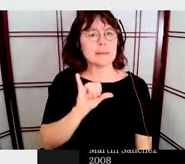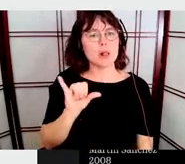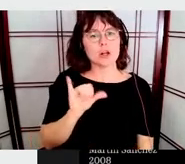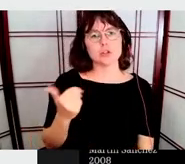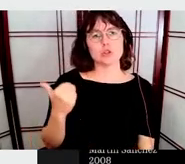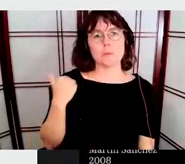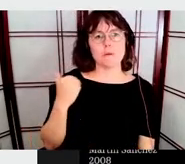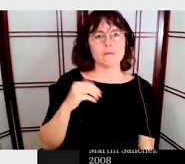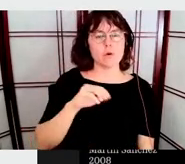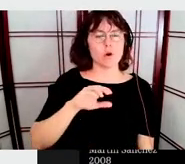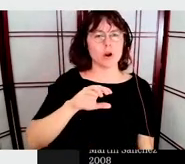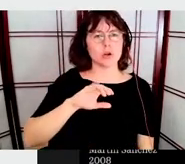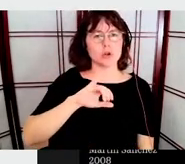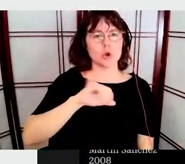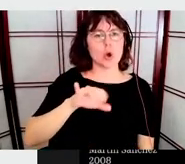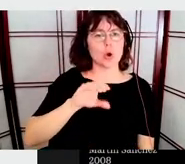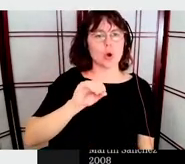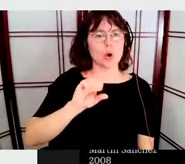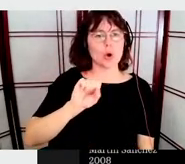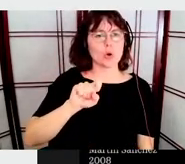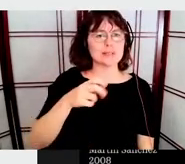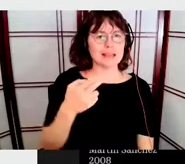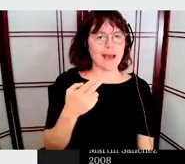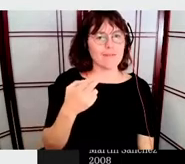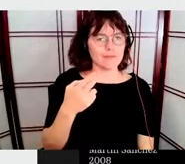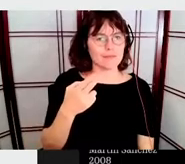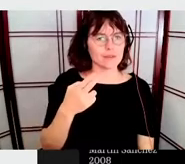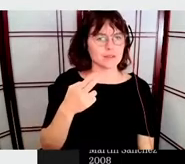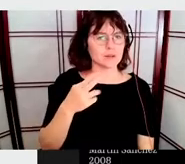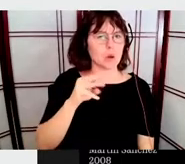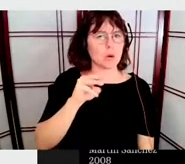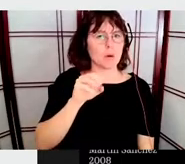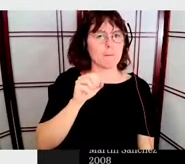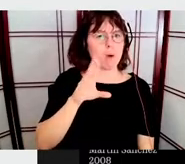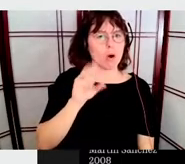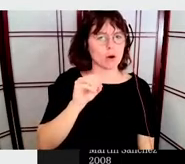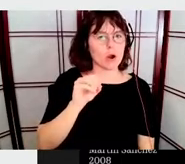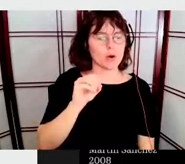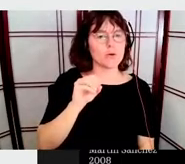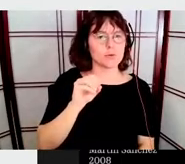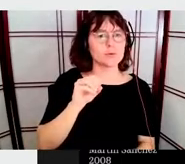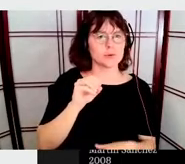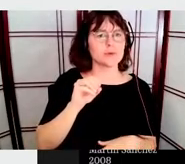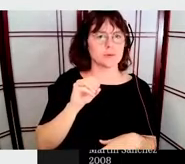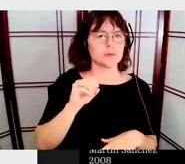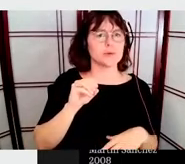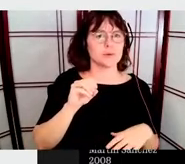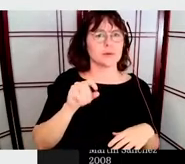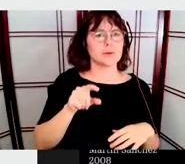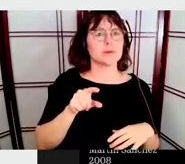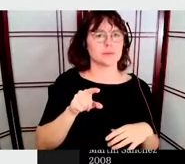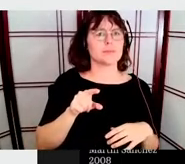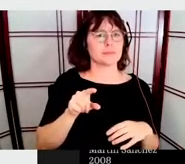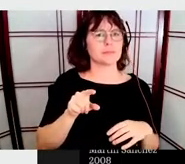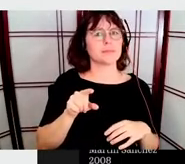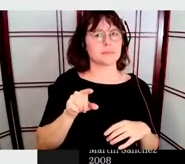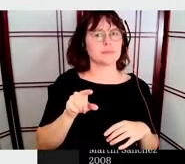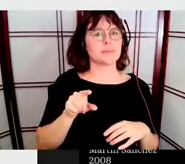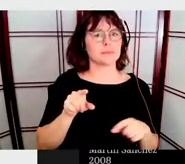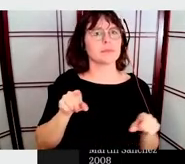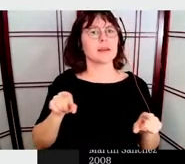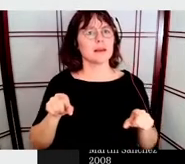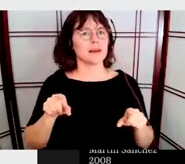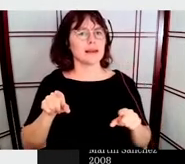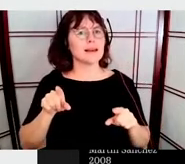that came with the logo for the underground